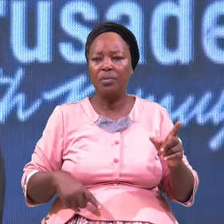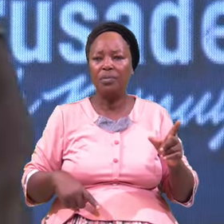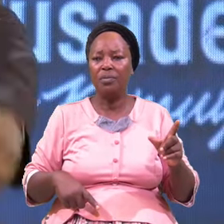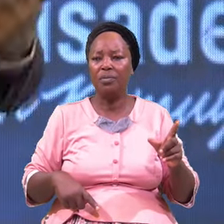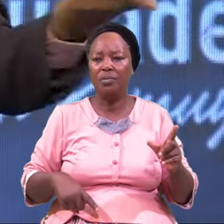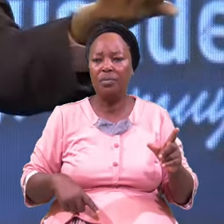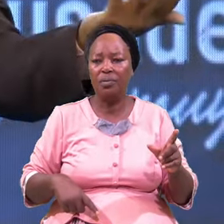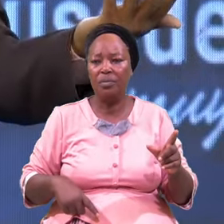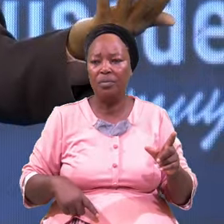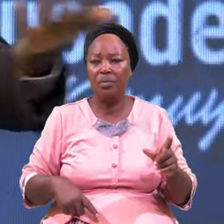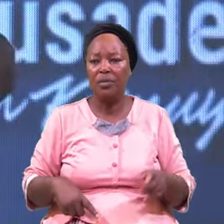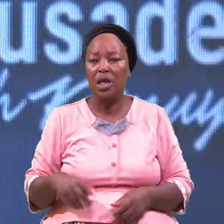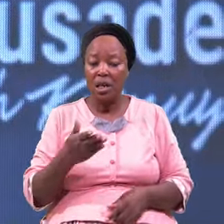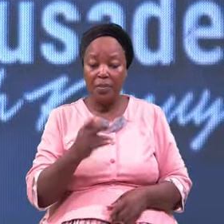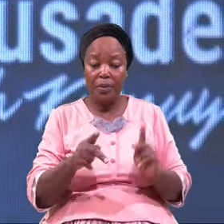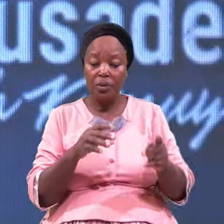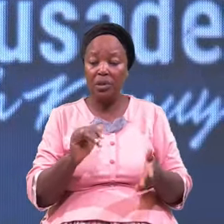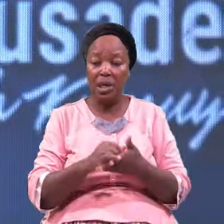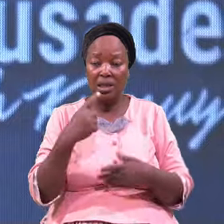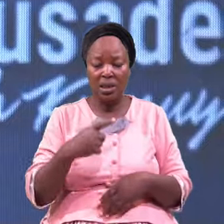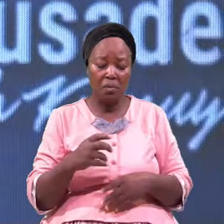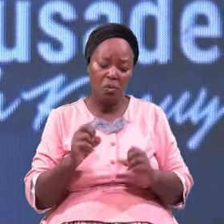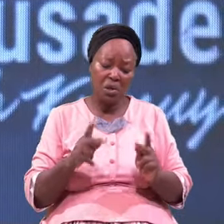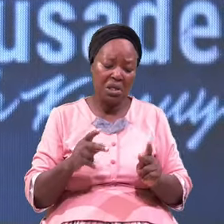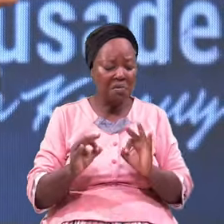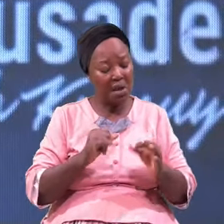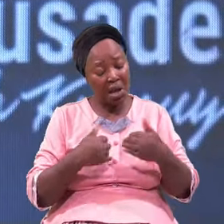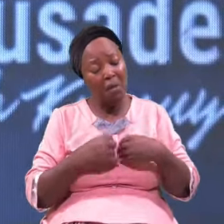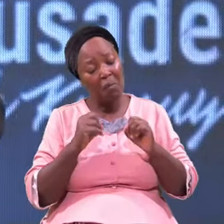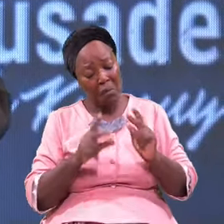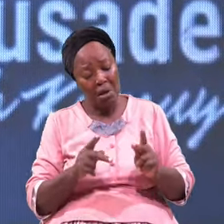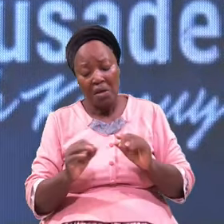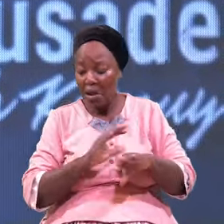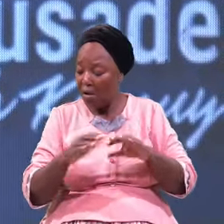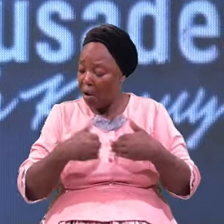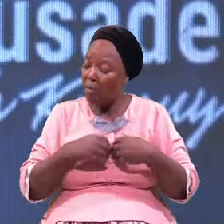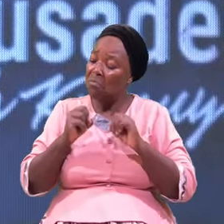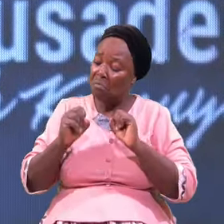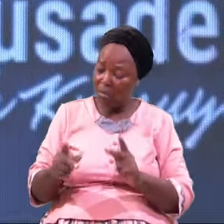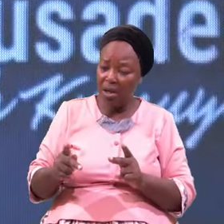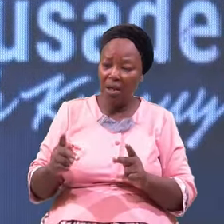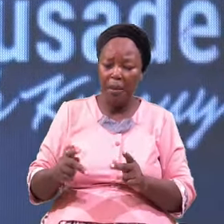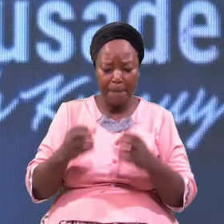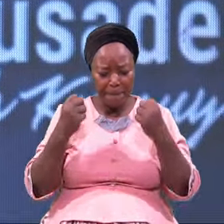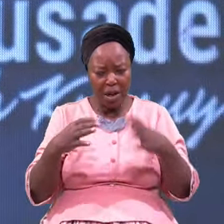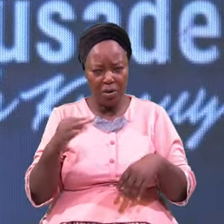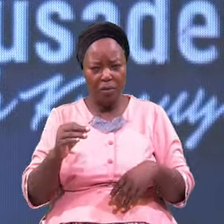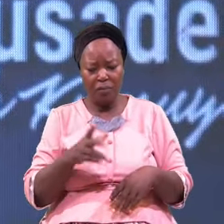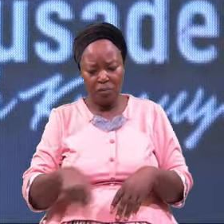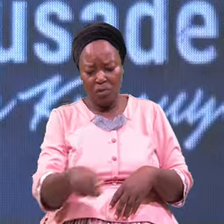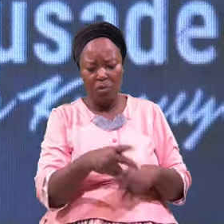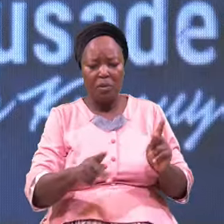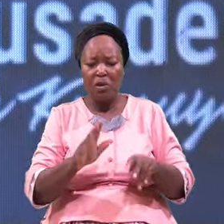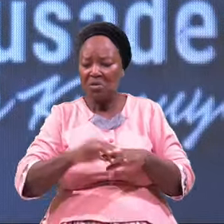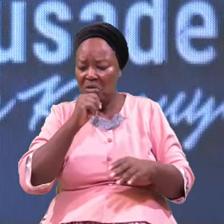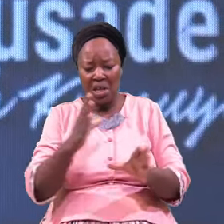The People Who Say Well If I Have All Right If I Don't Have All Right Many Of Those People Don't Get Much